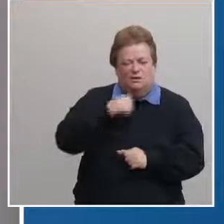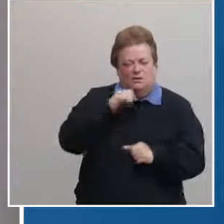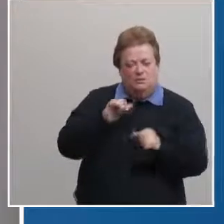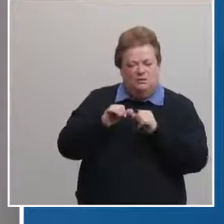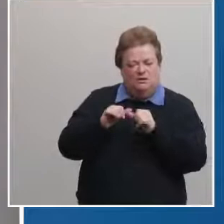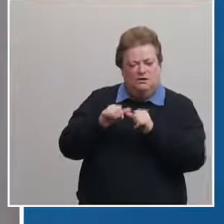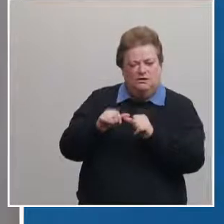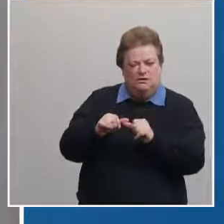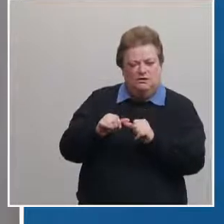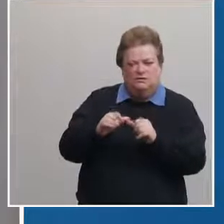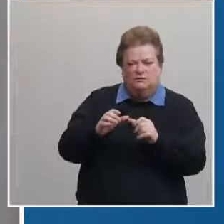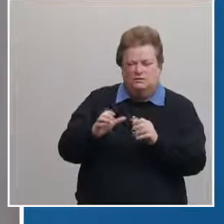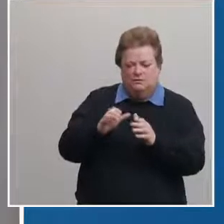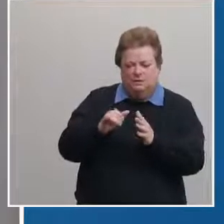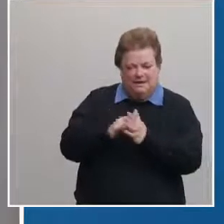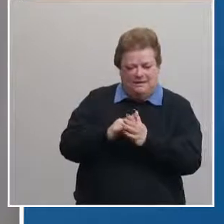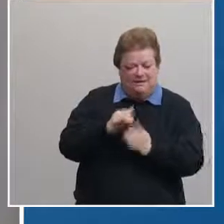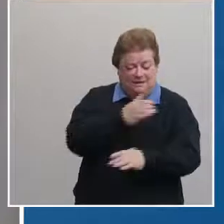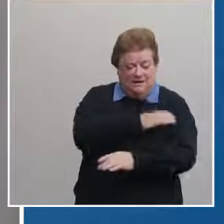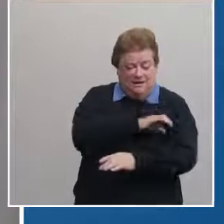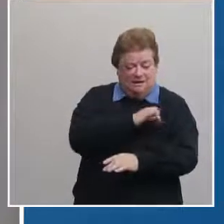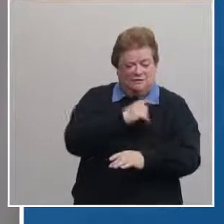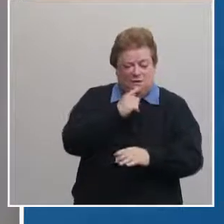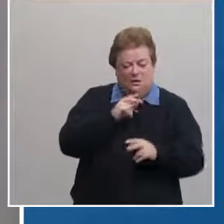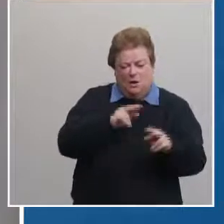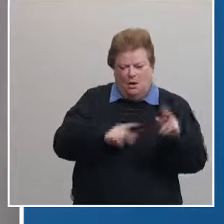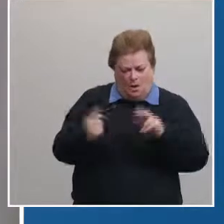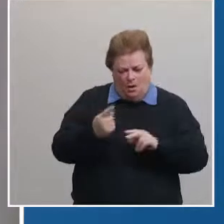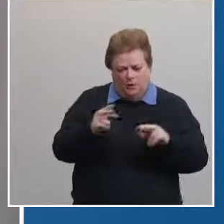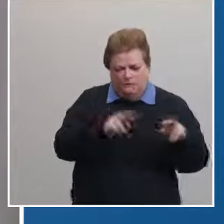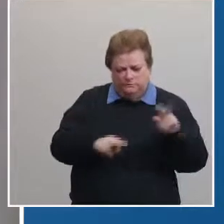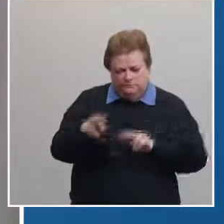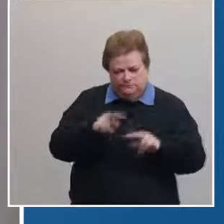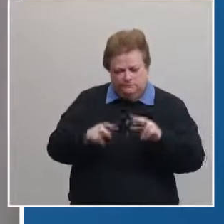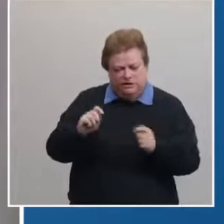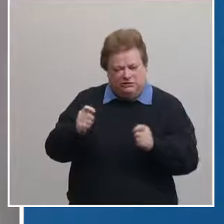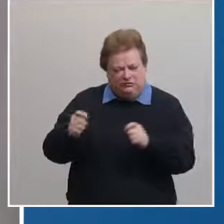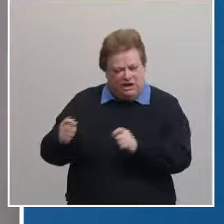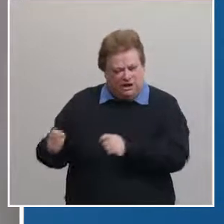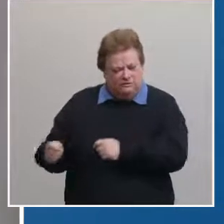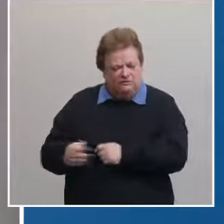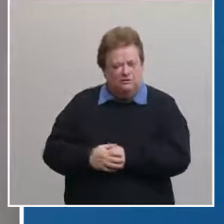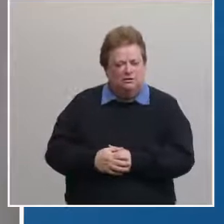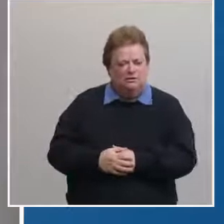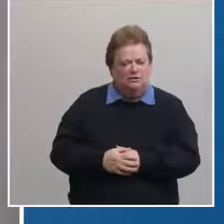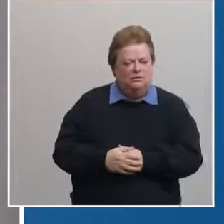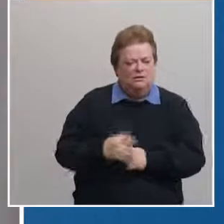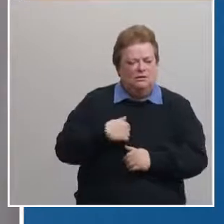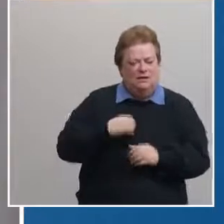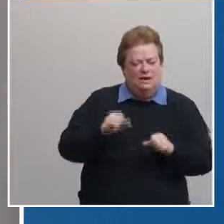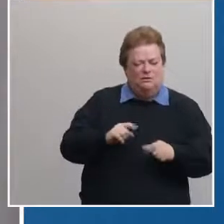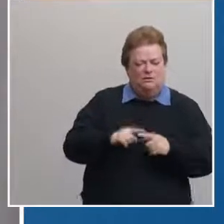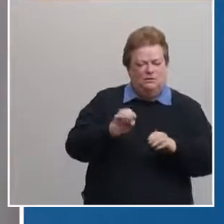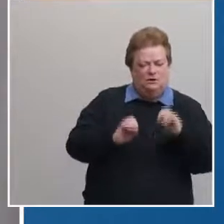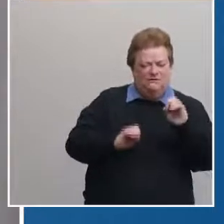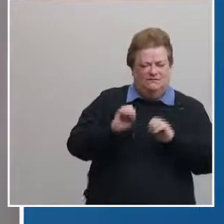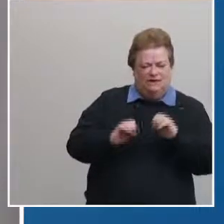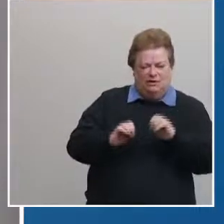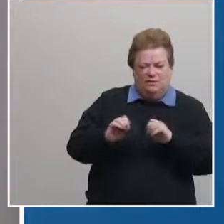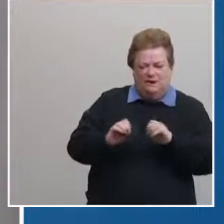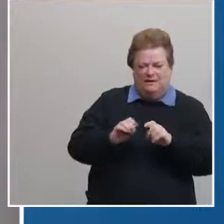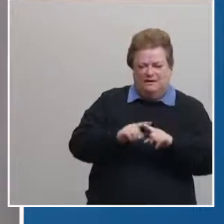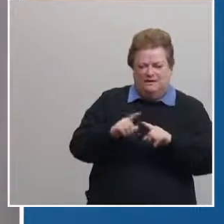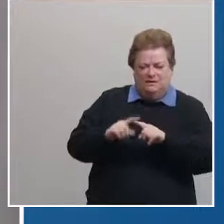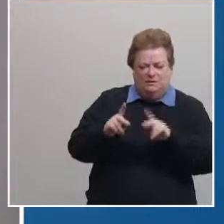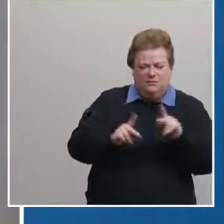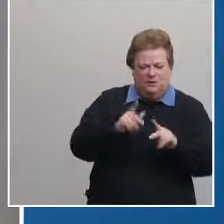whole time we're doing the clinics we also were able to finalize and really evaluate the number of individuals we